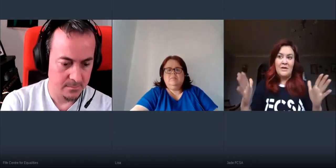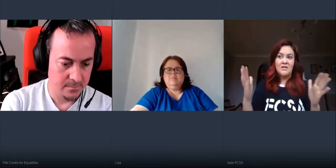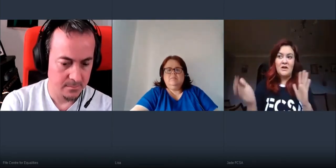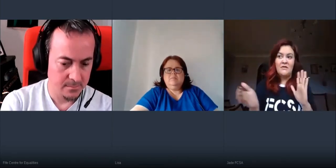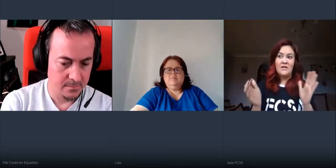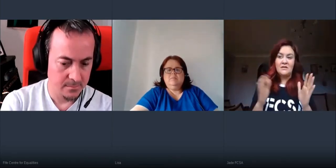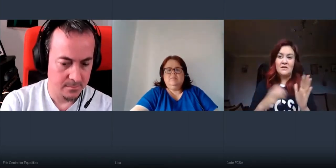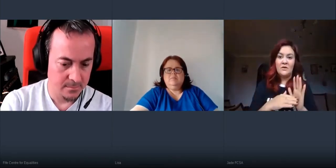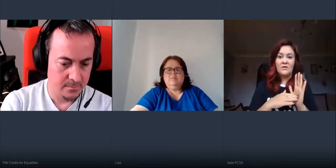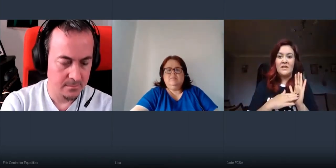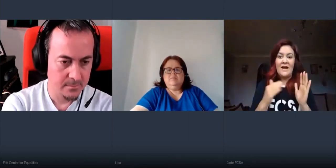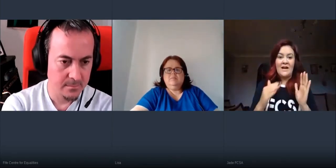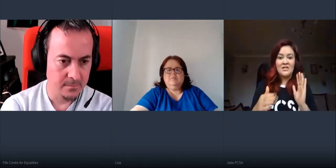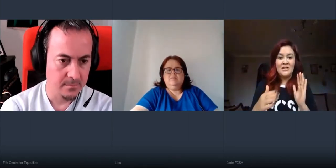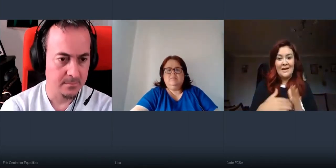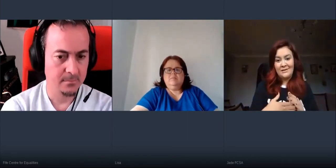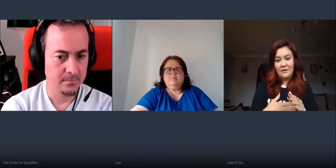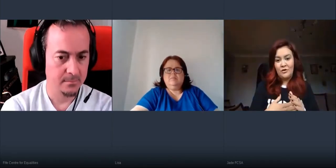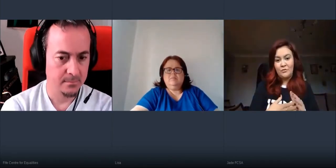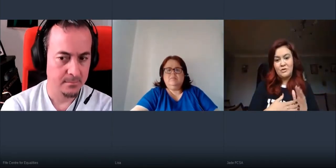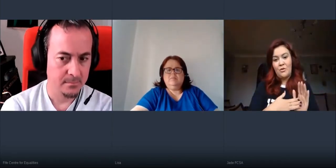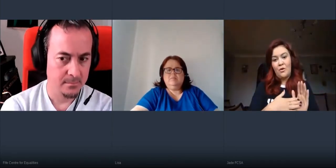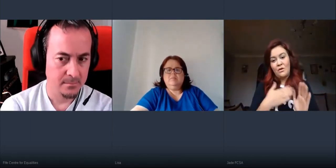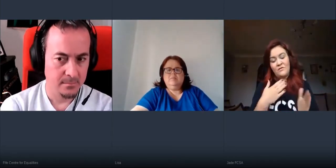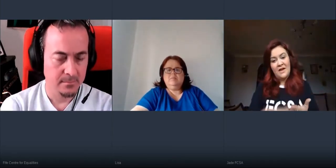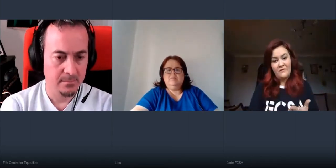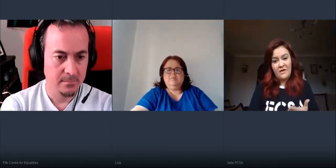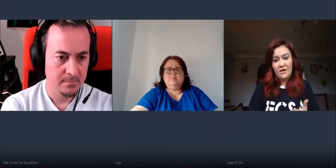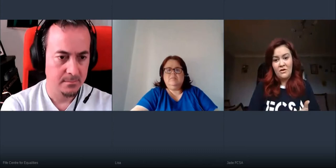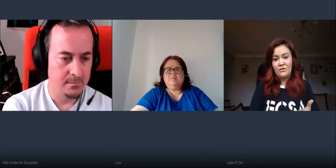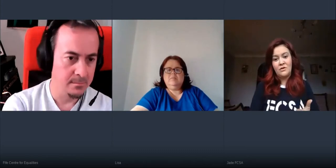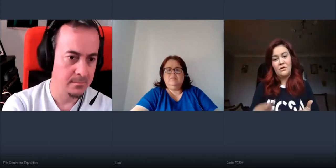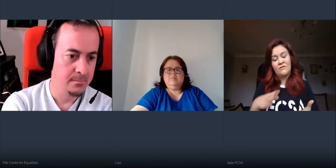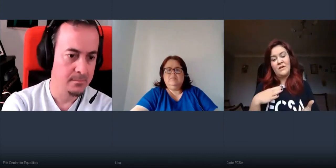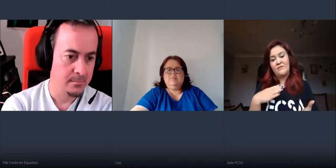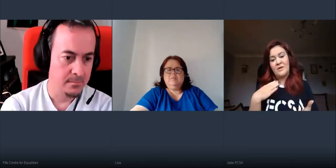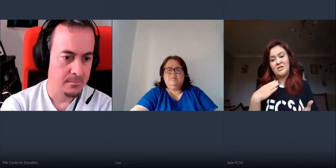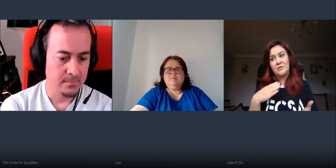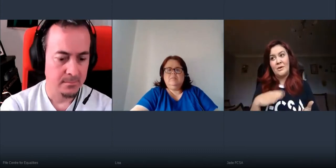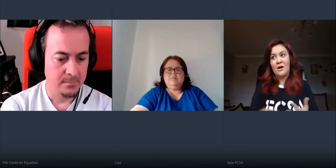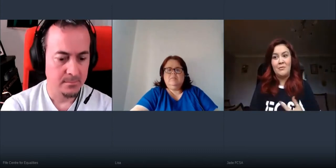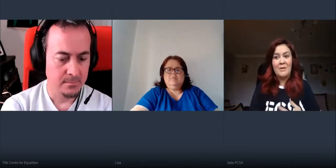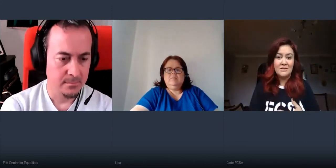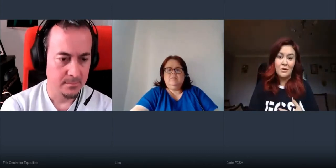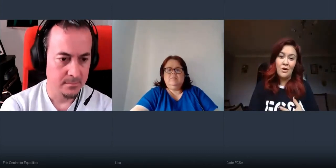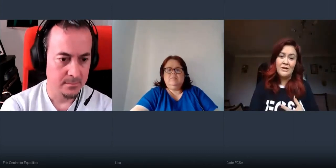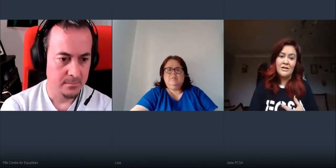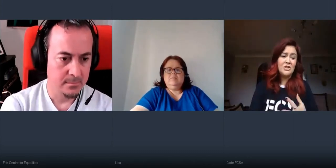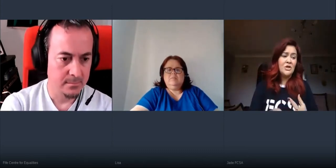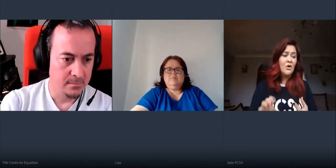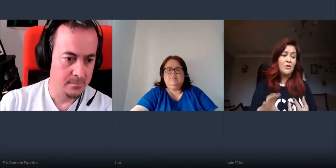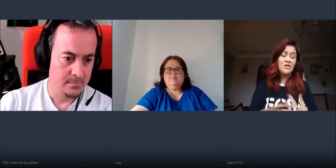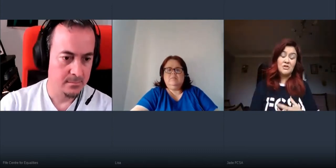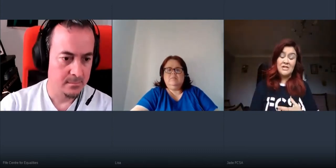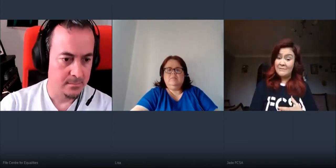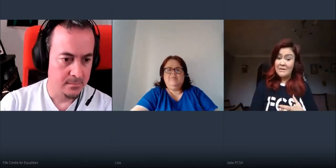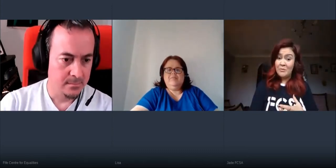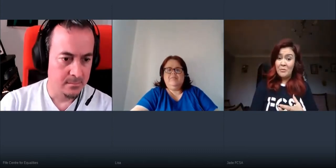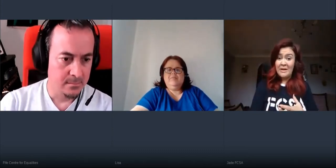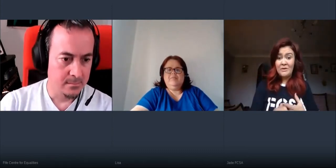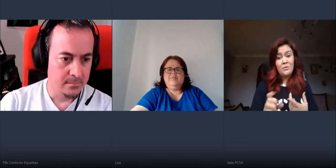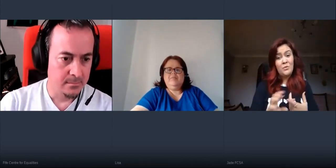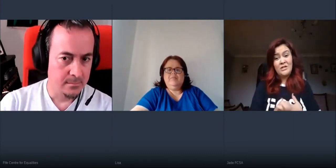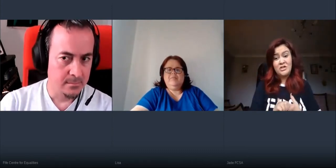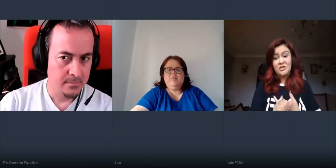web page now and it's they've called it kind of hashtag in the loop so all of the faqs all of the information about coming back to college what does your timetable